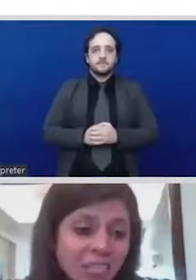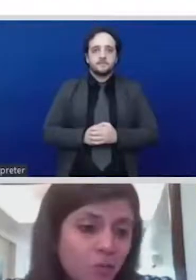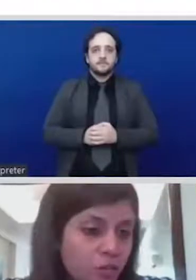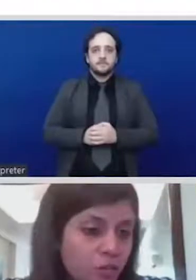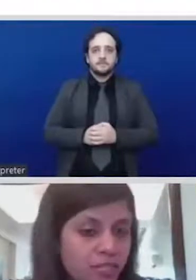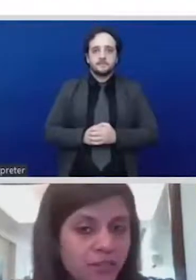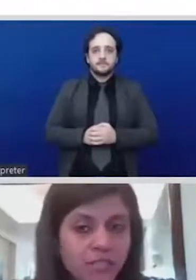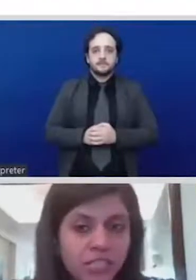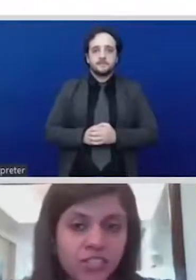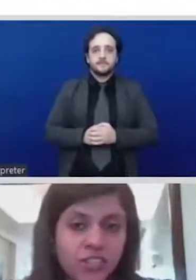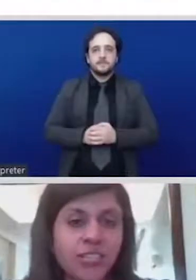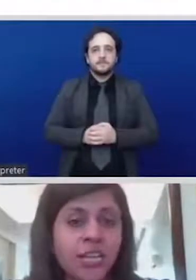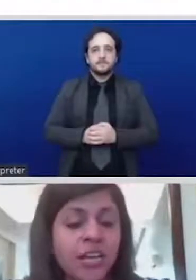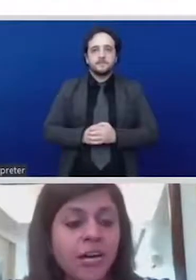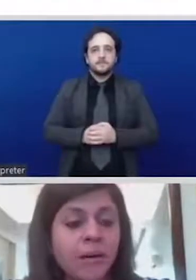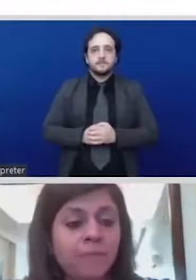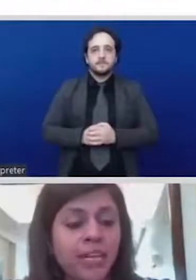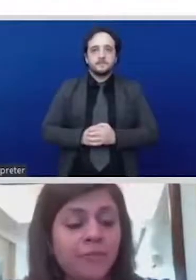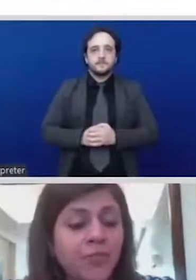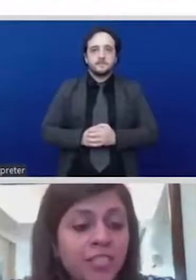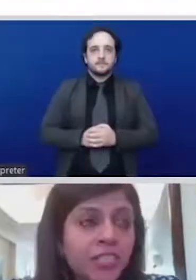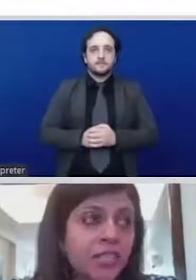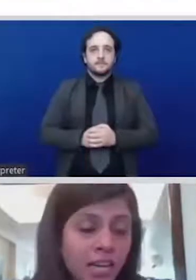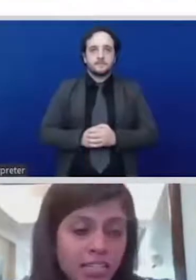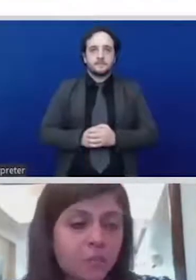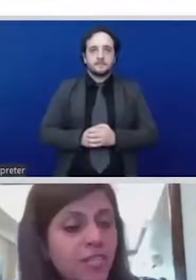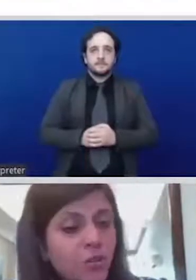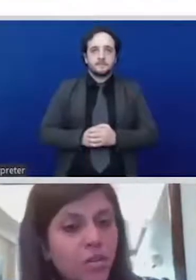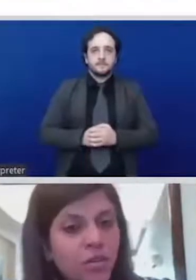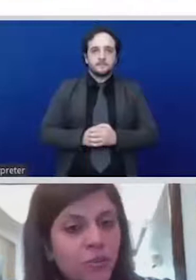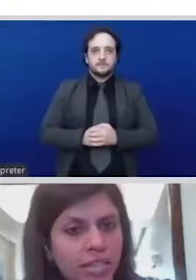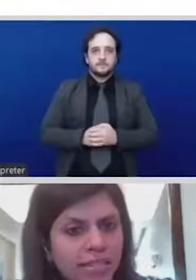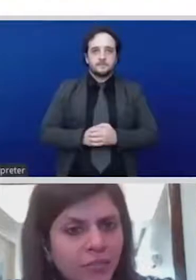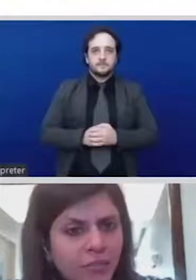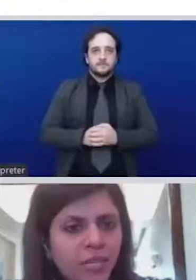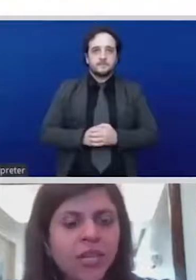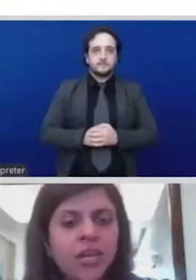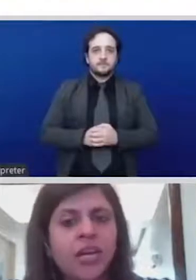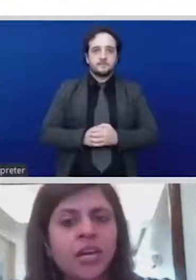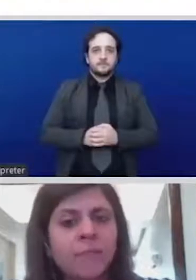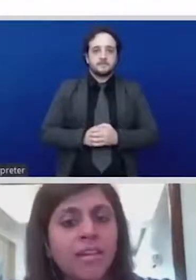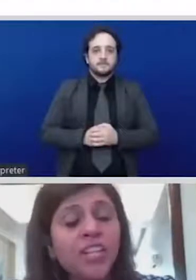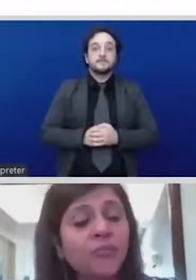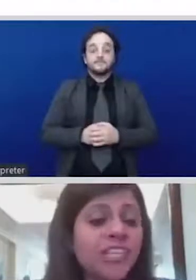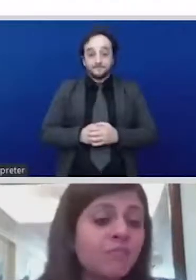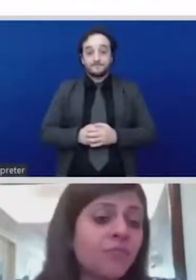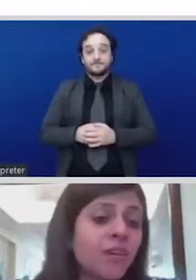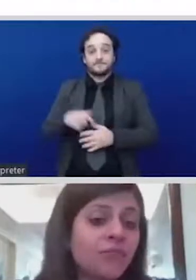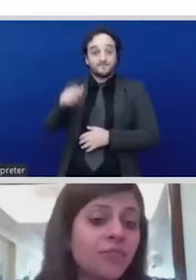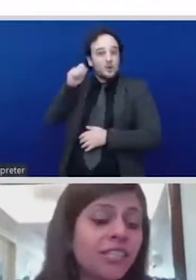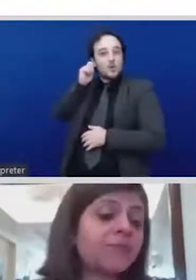has brought about several constraints and for instance in our experience of working with elected women many of these